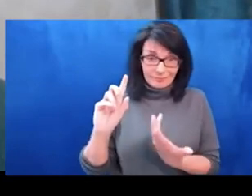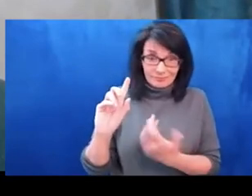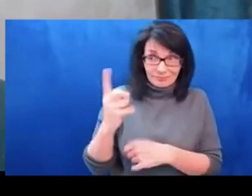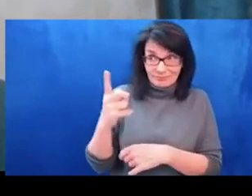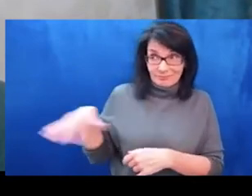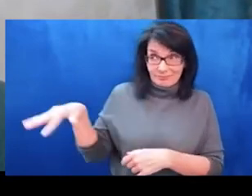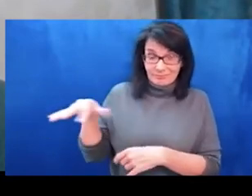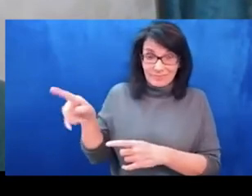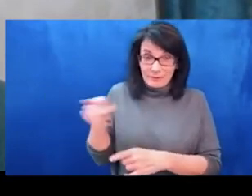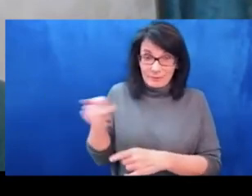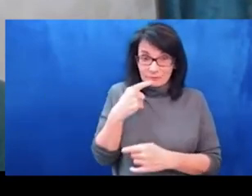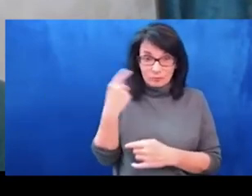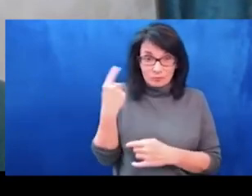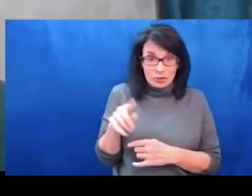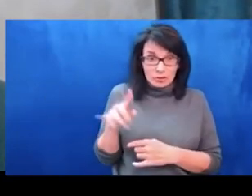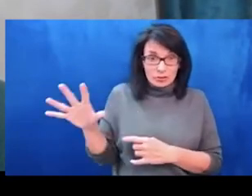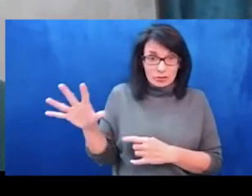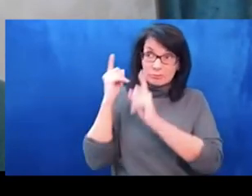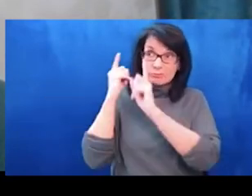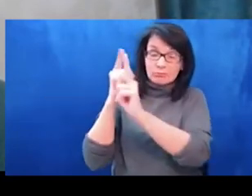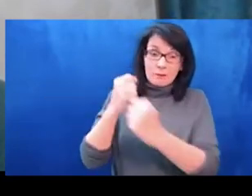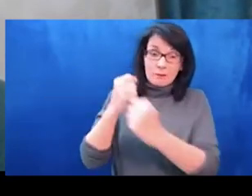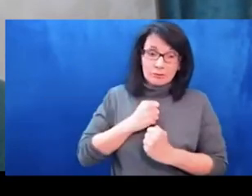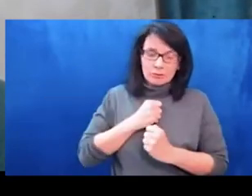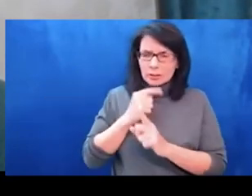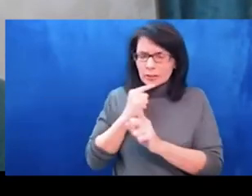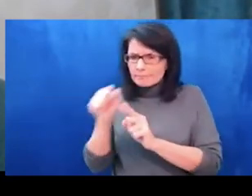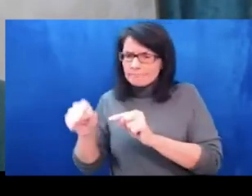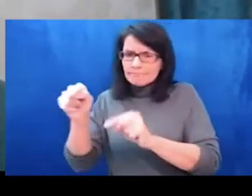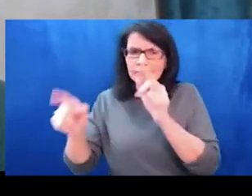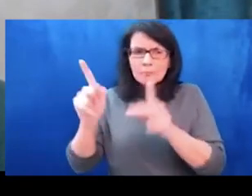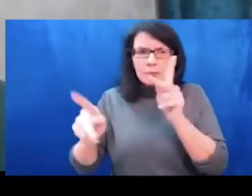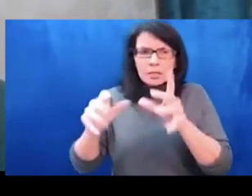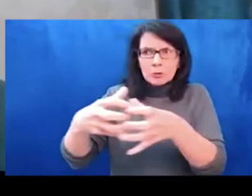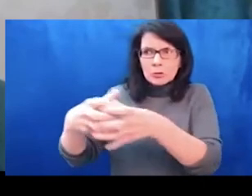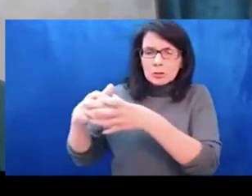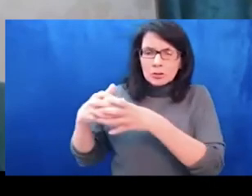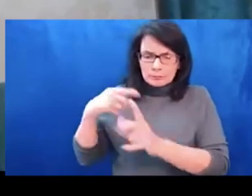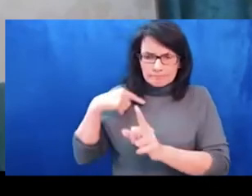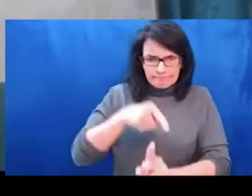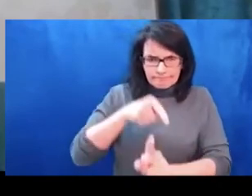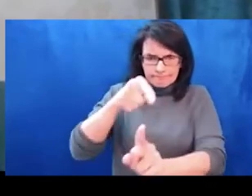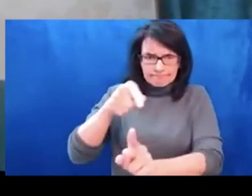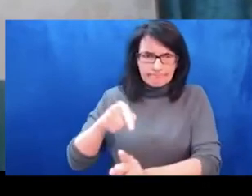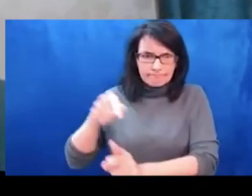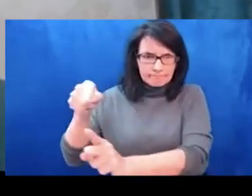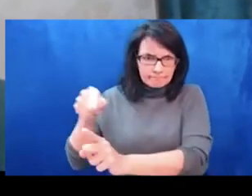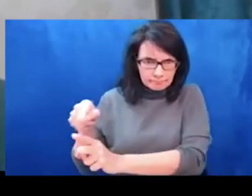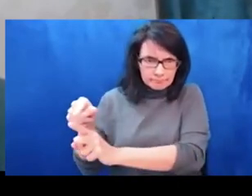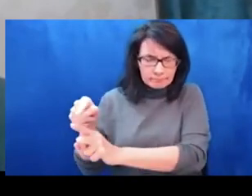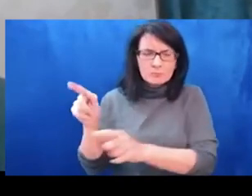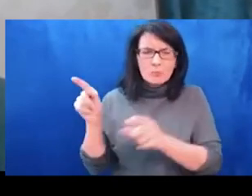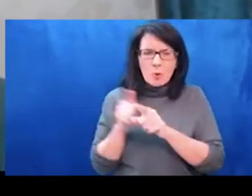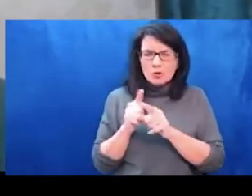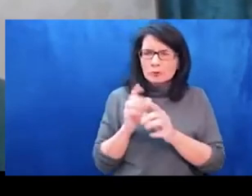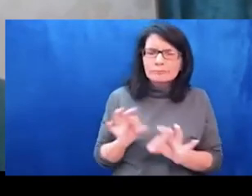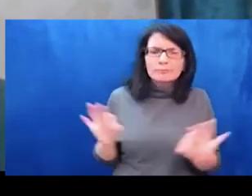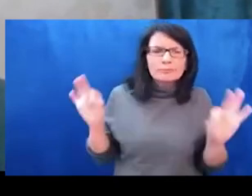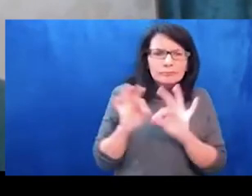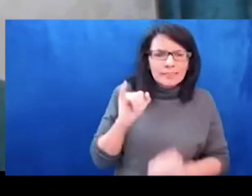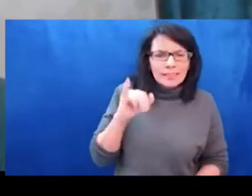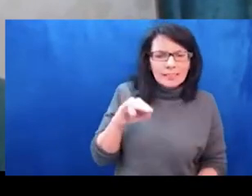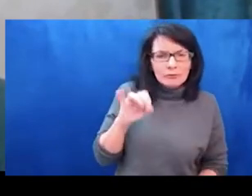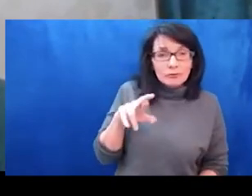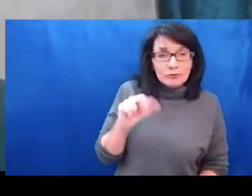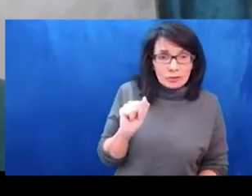unfortunately, we see signs of this aggression already applied in Ukraine, like bombing civilian areas, bombing a children's hospital in Maripol,